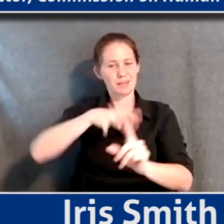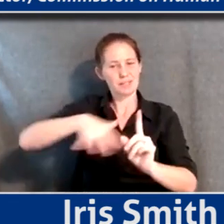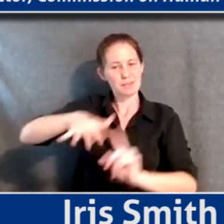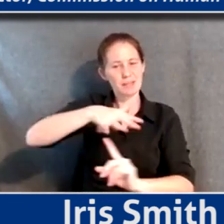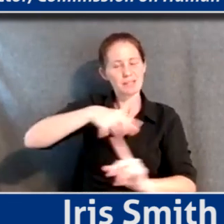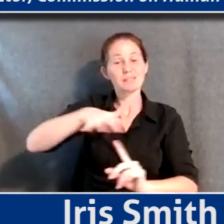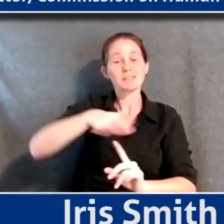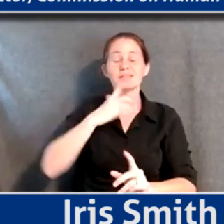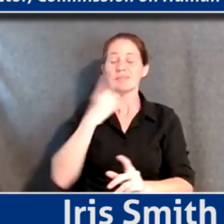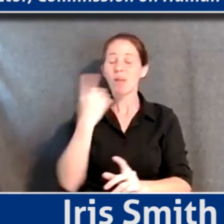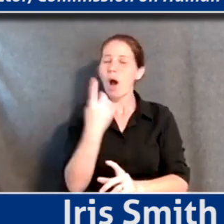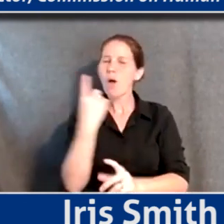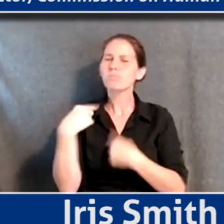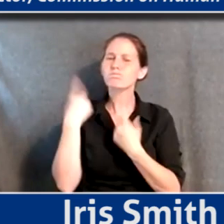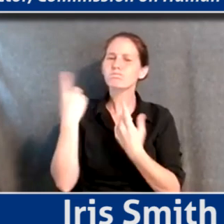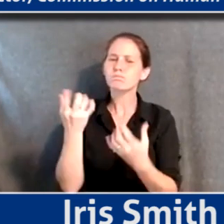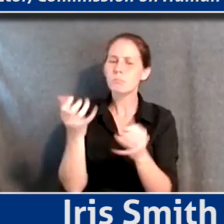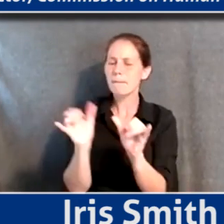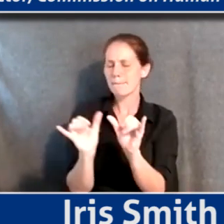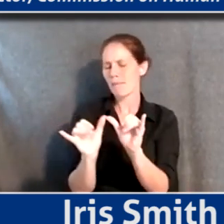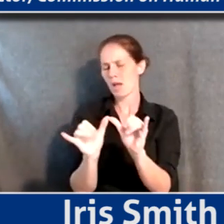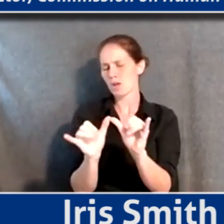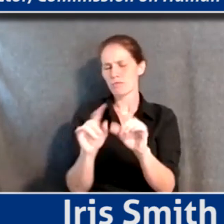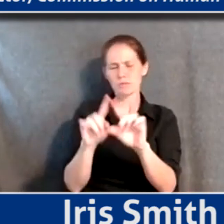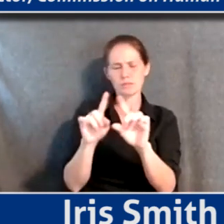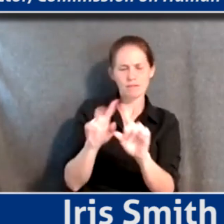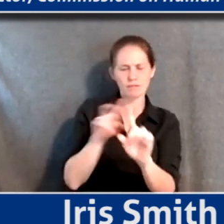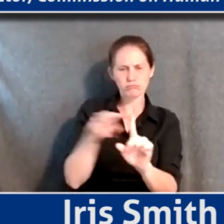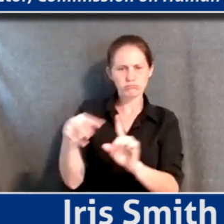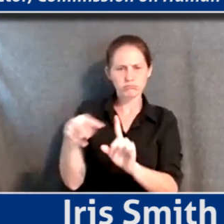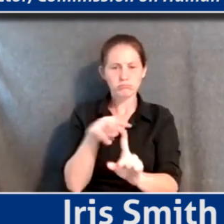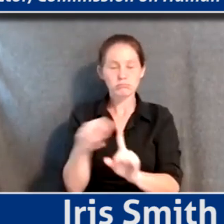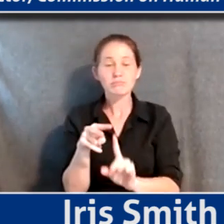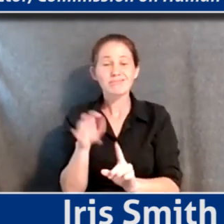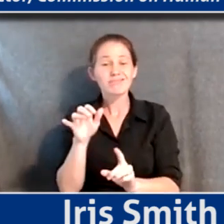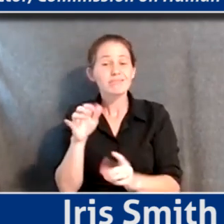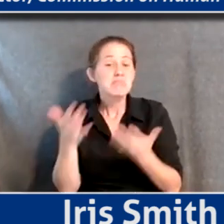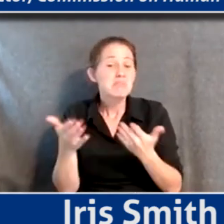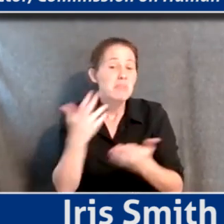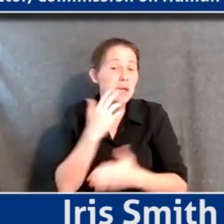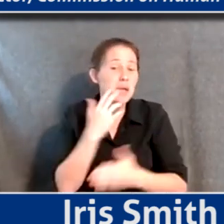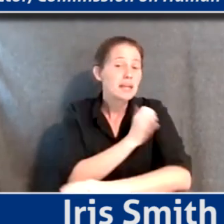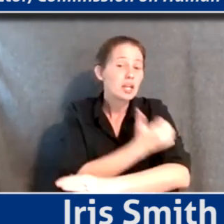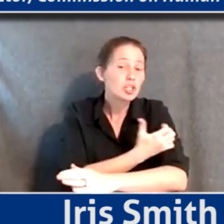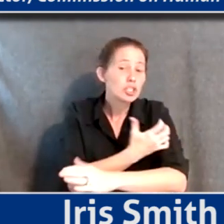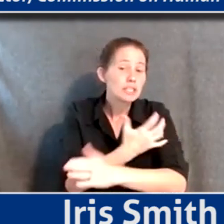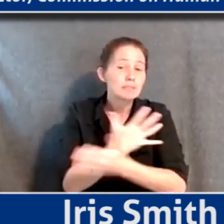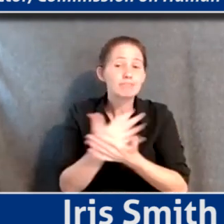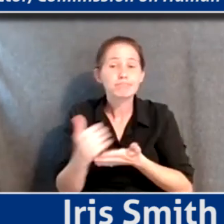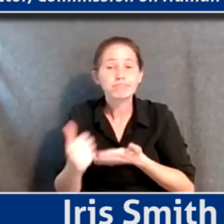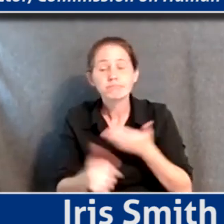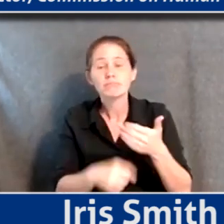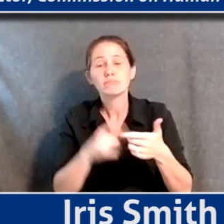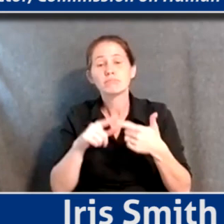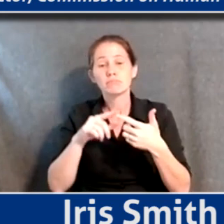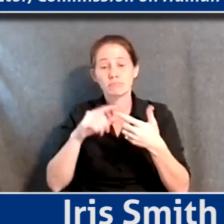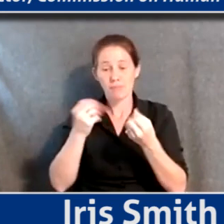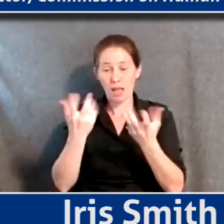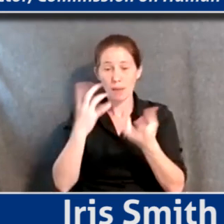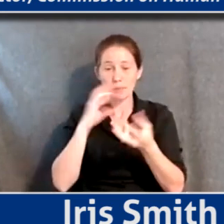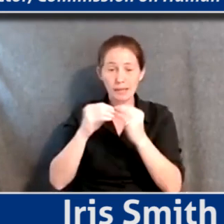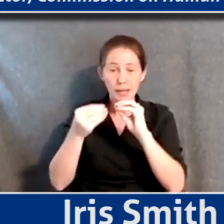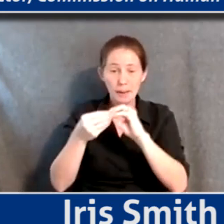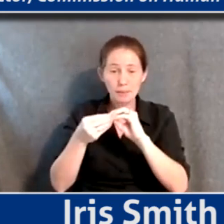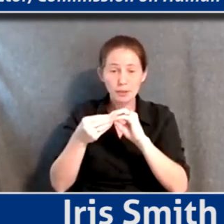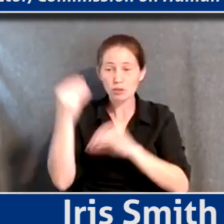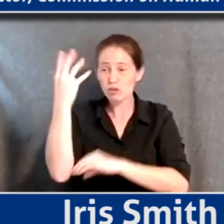kind of measuring, you know, different aspects, whether that's our energy consumption, or the number of street trees that